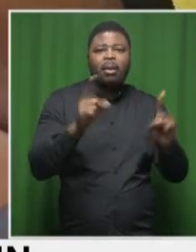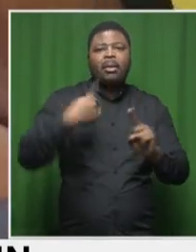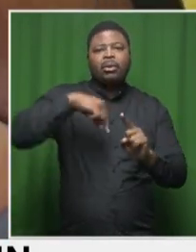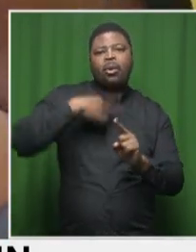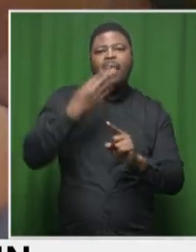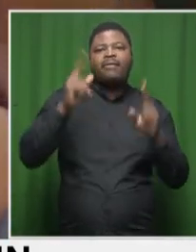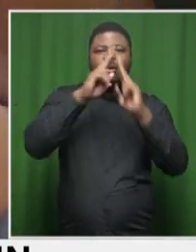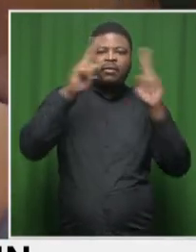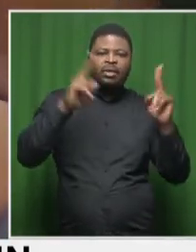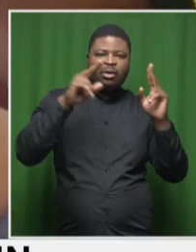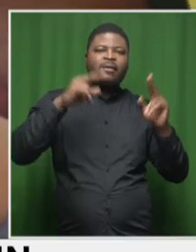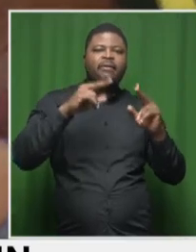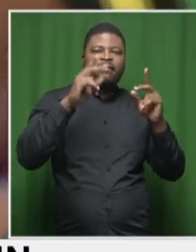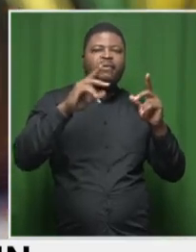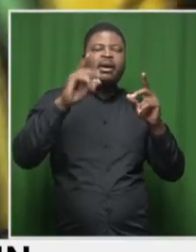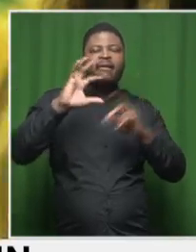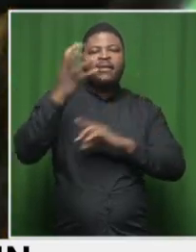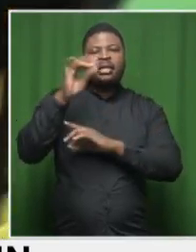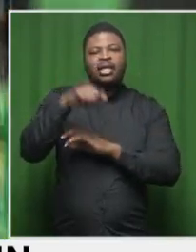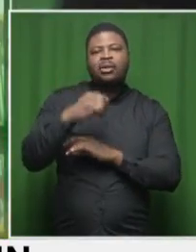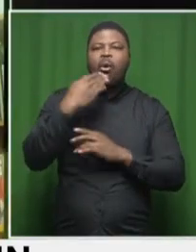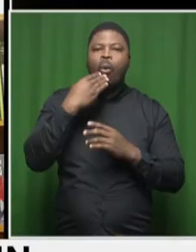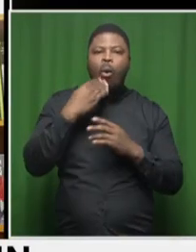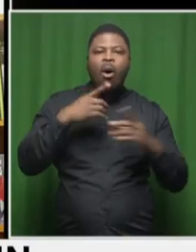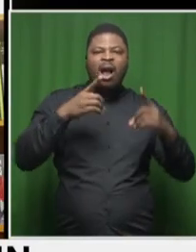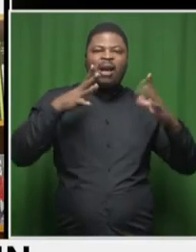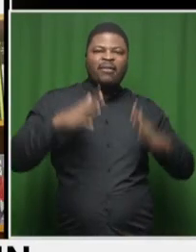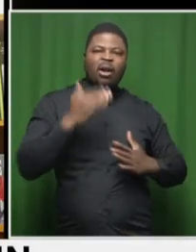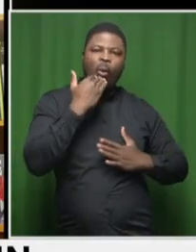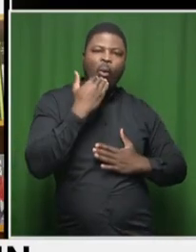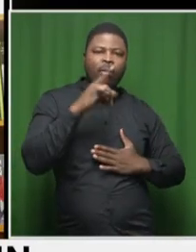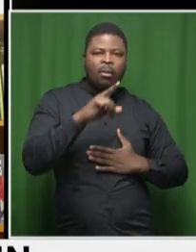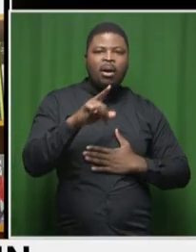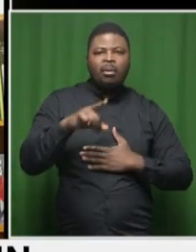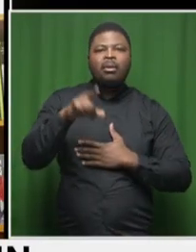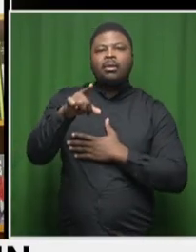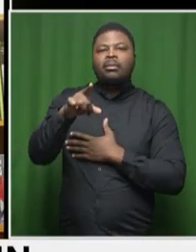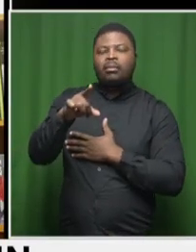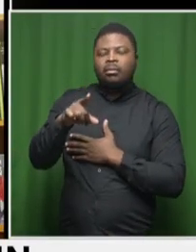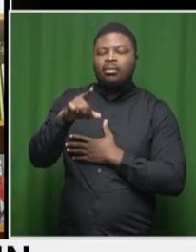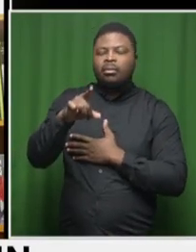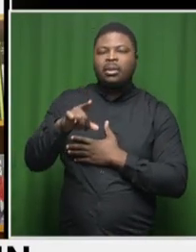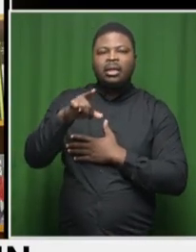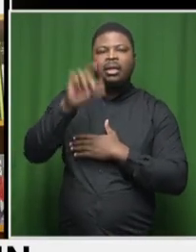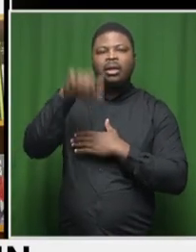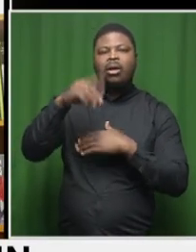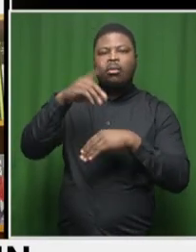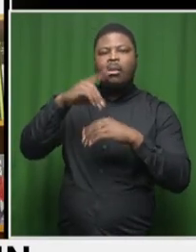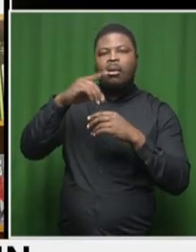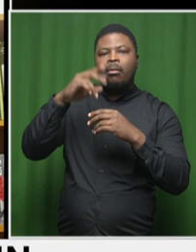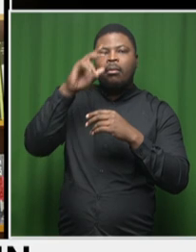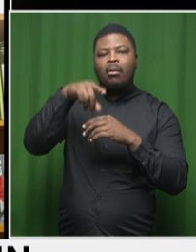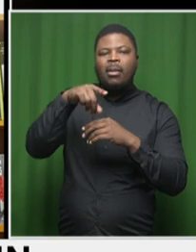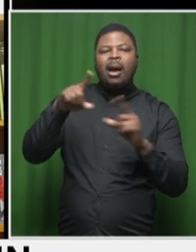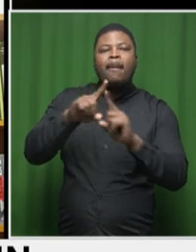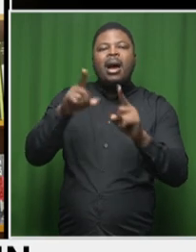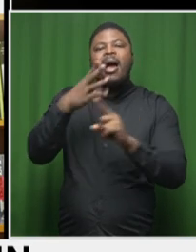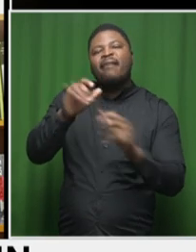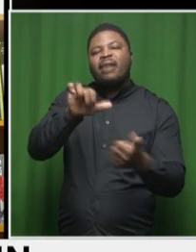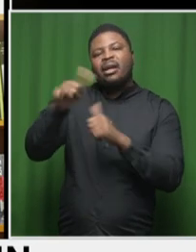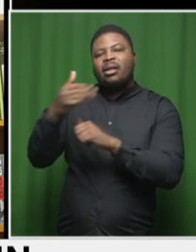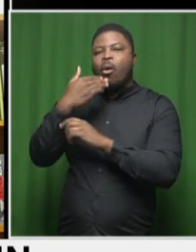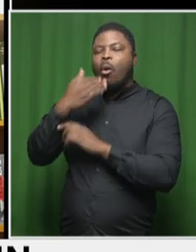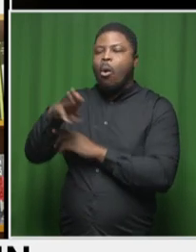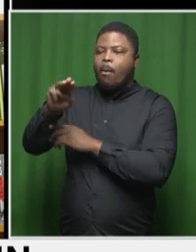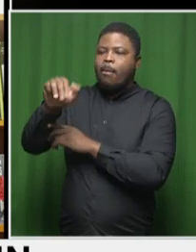University of the Free State's governance analyst Dr. Ina Khoos and political analyst Professor Setolejo Matabesi.